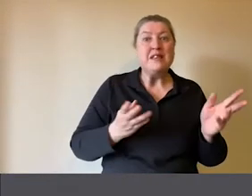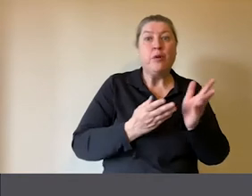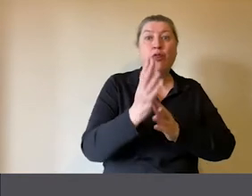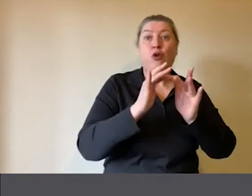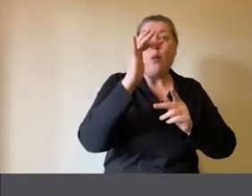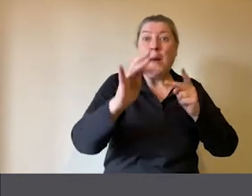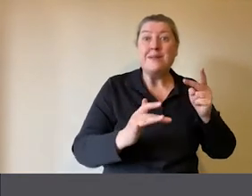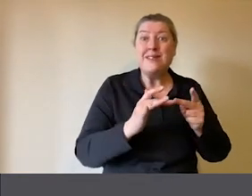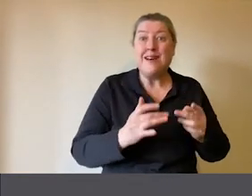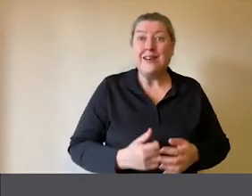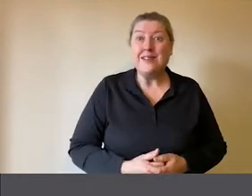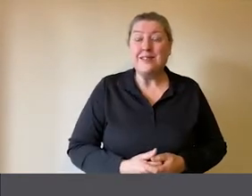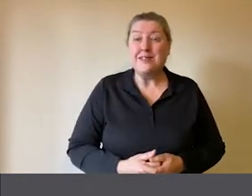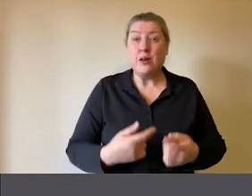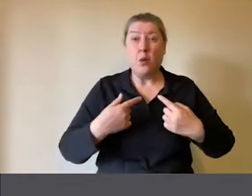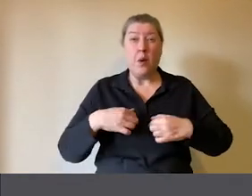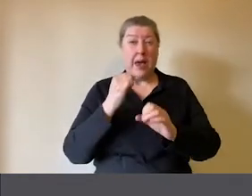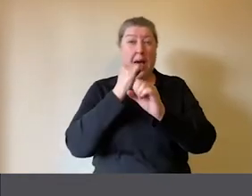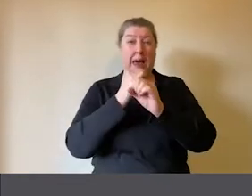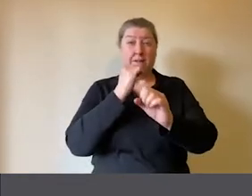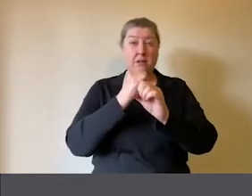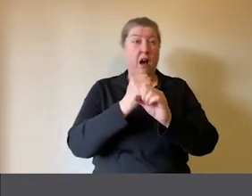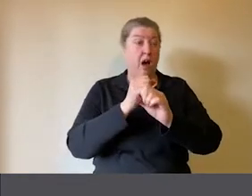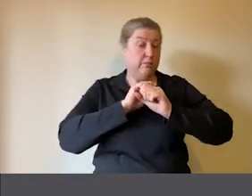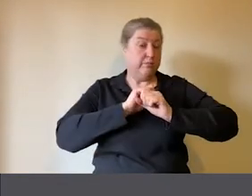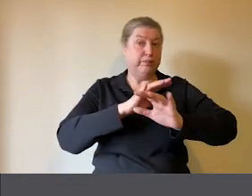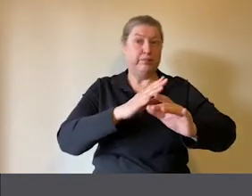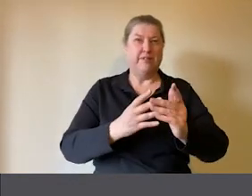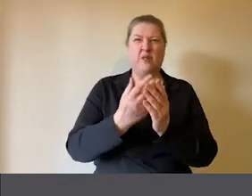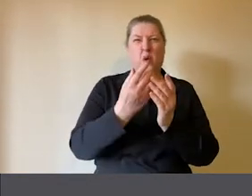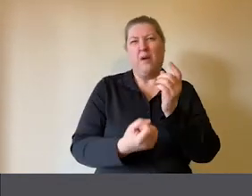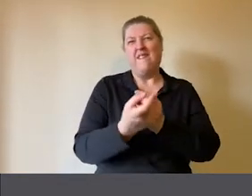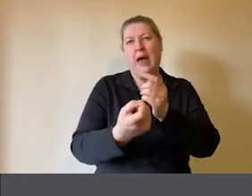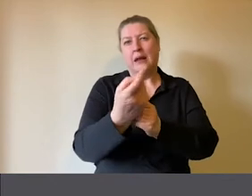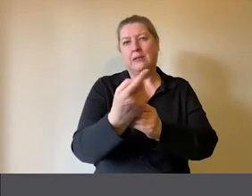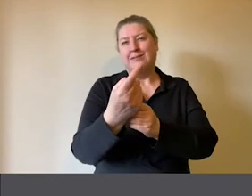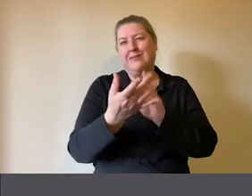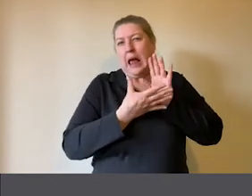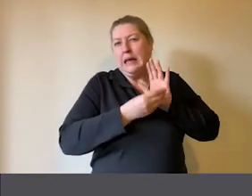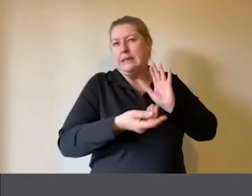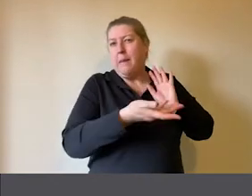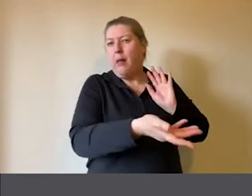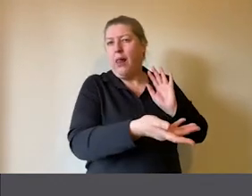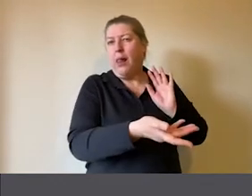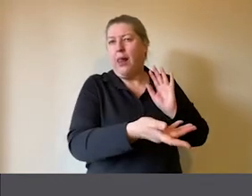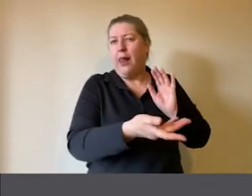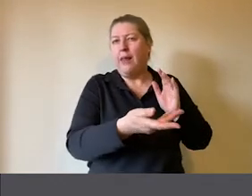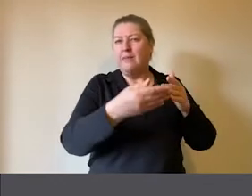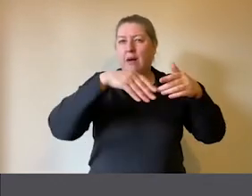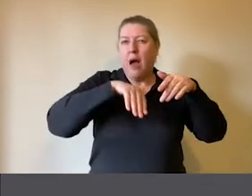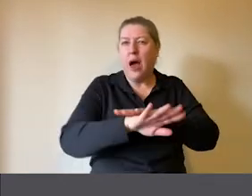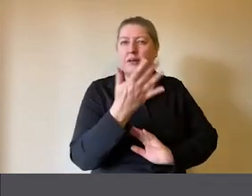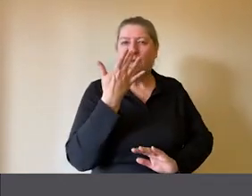when we advertise for particular events, I have here an example of one of our under five